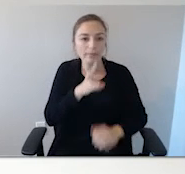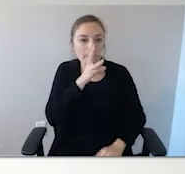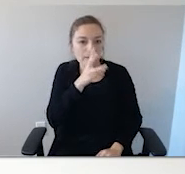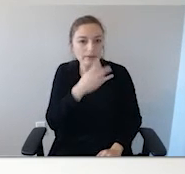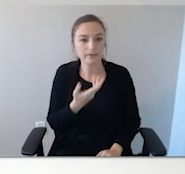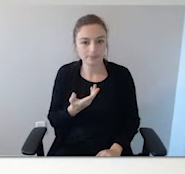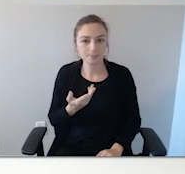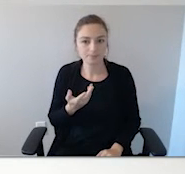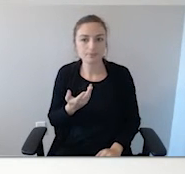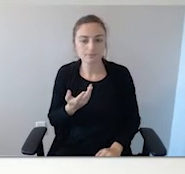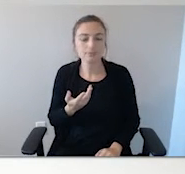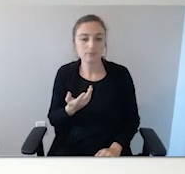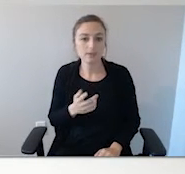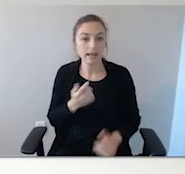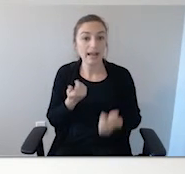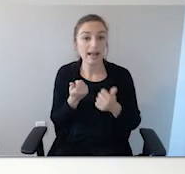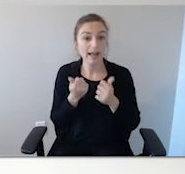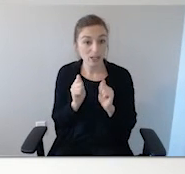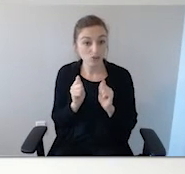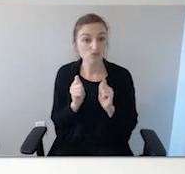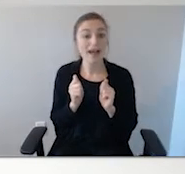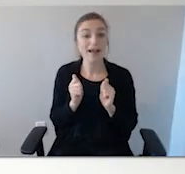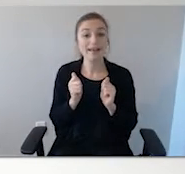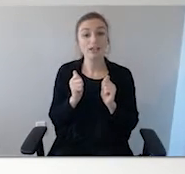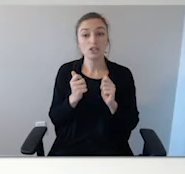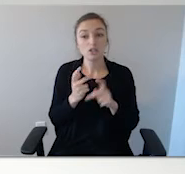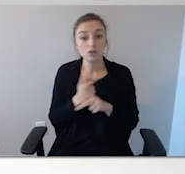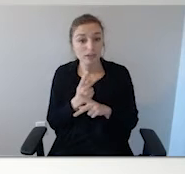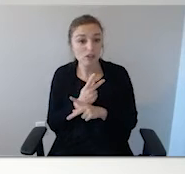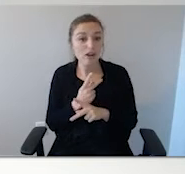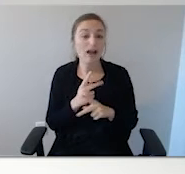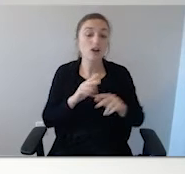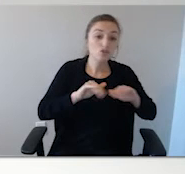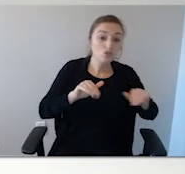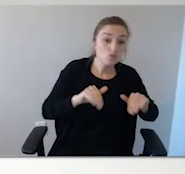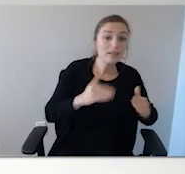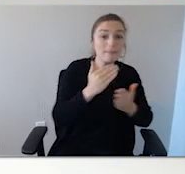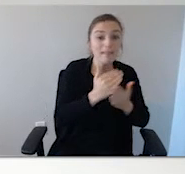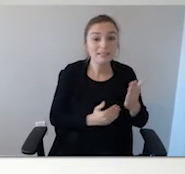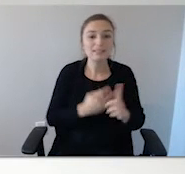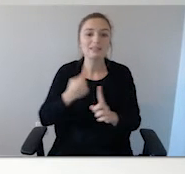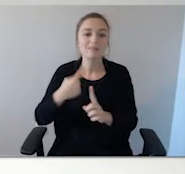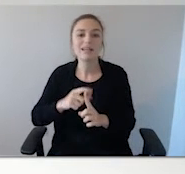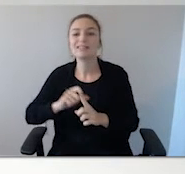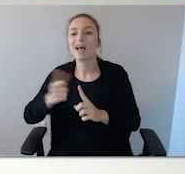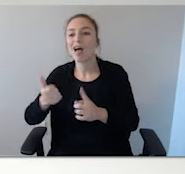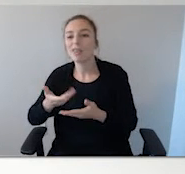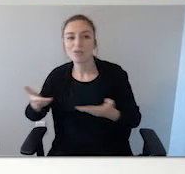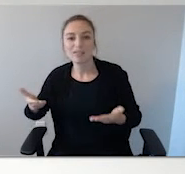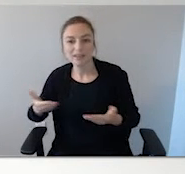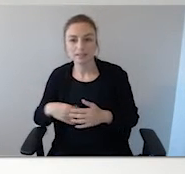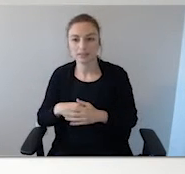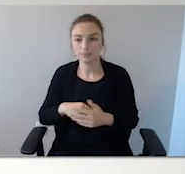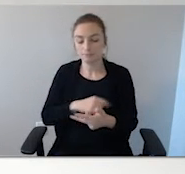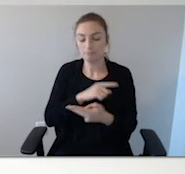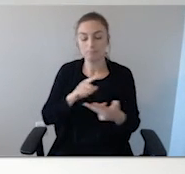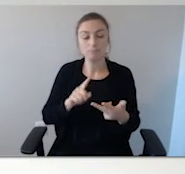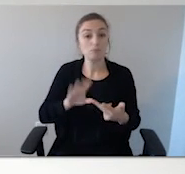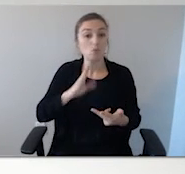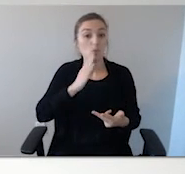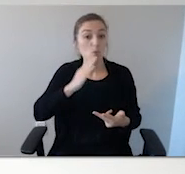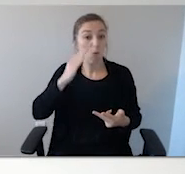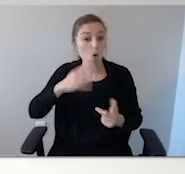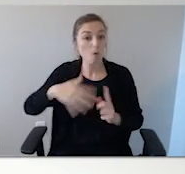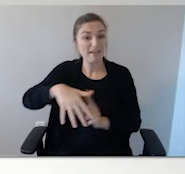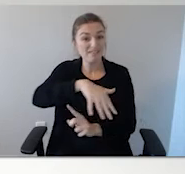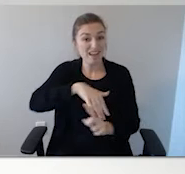So, I don't discourage swim lessons, but I do encourage other layers of support in conjunction with swim lessons. You can do some environmental